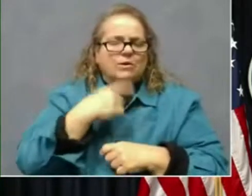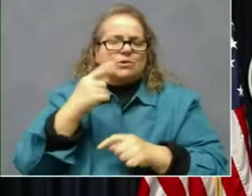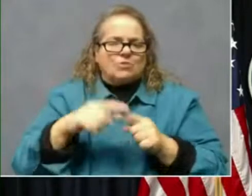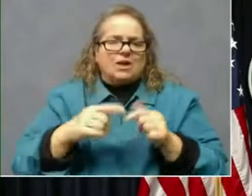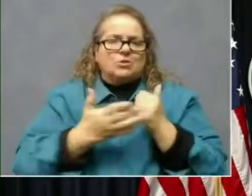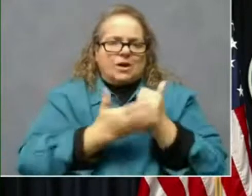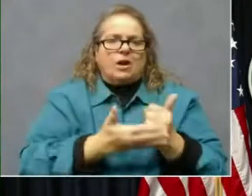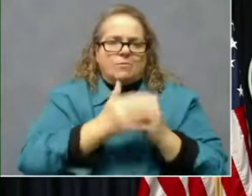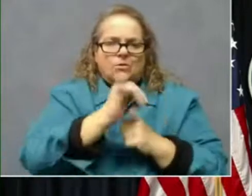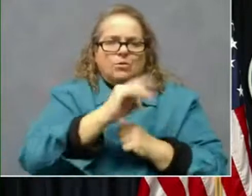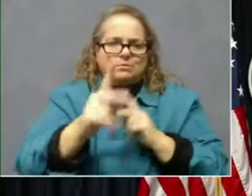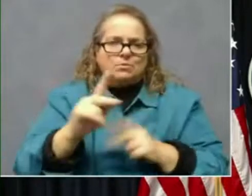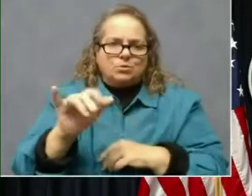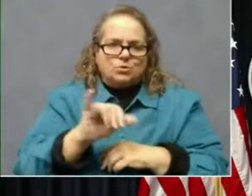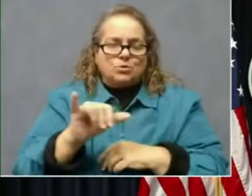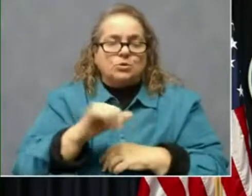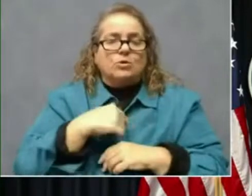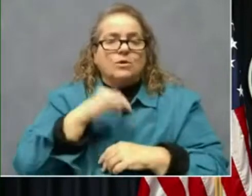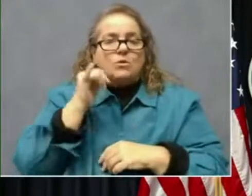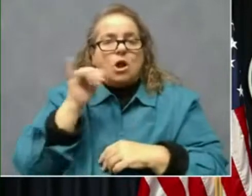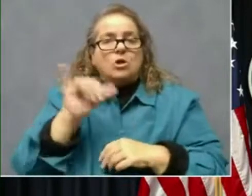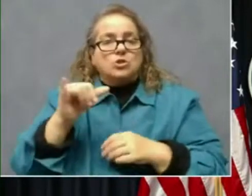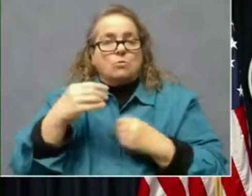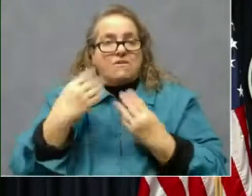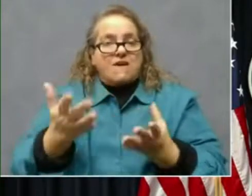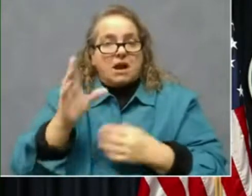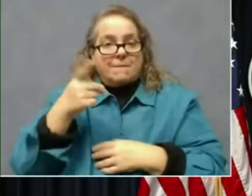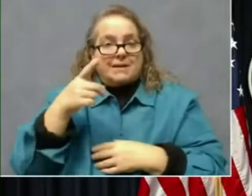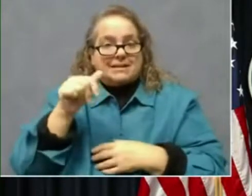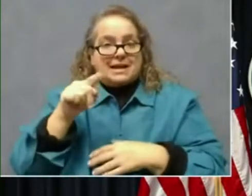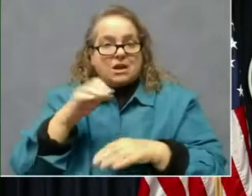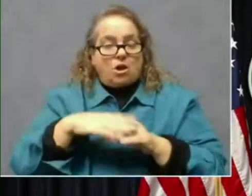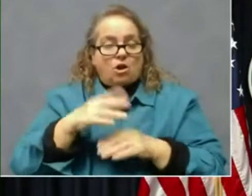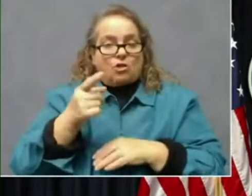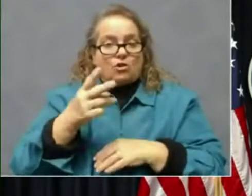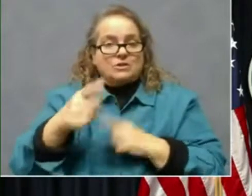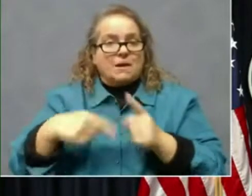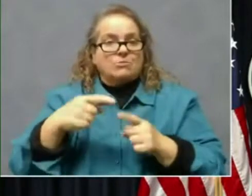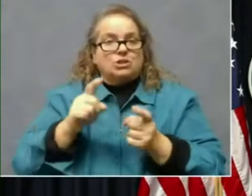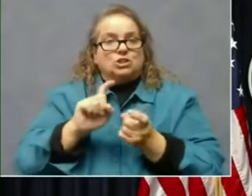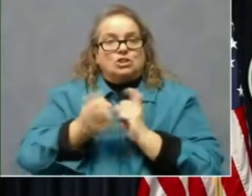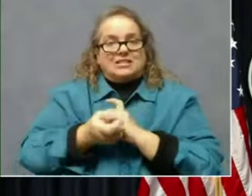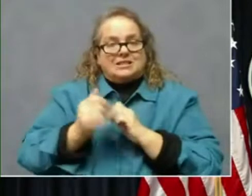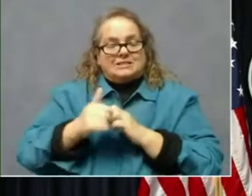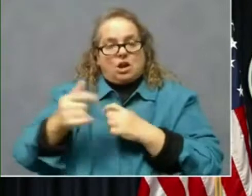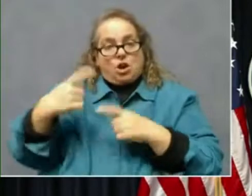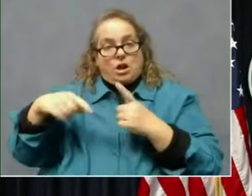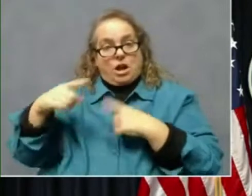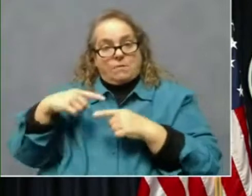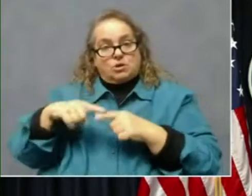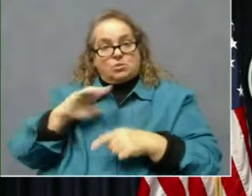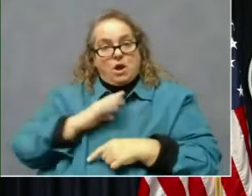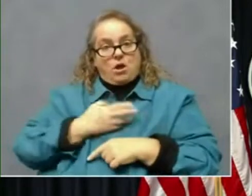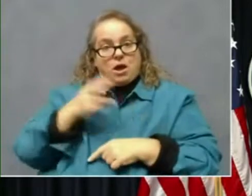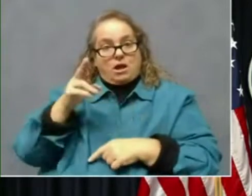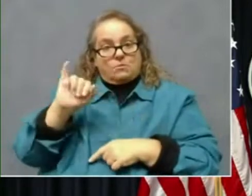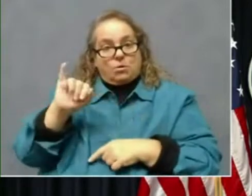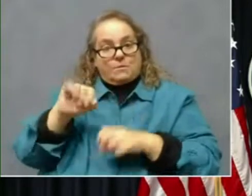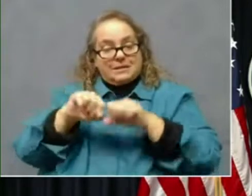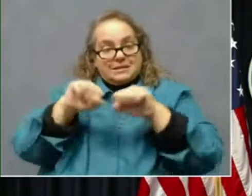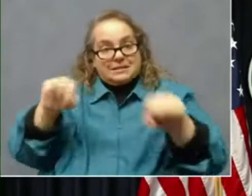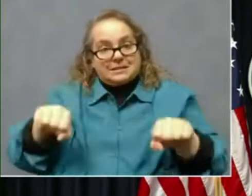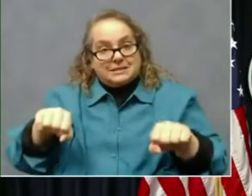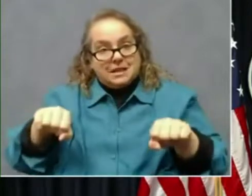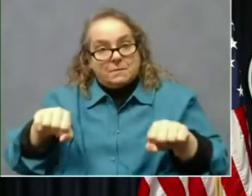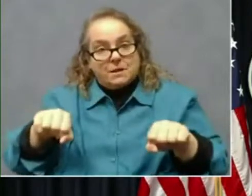Um, we're also going to provide an update on Thursday about changes that are coming to our unemployment system, which